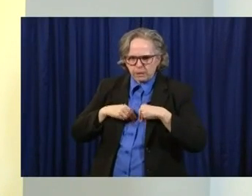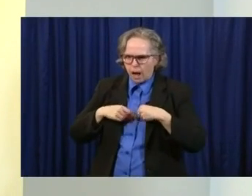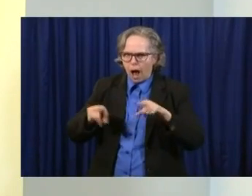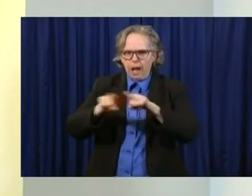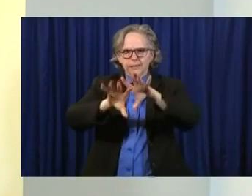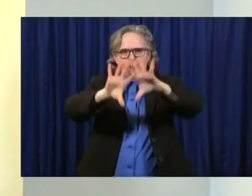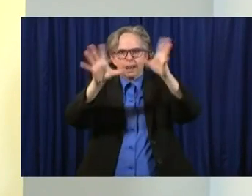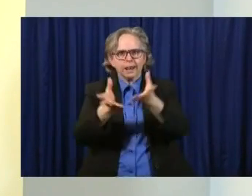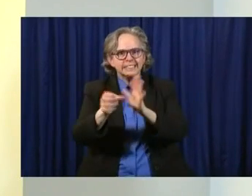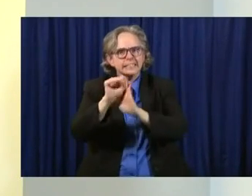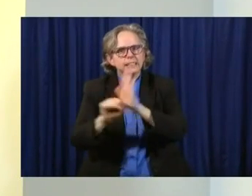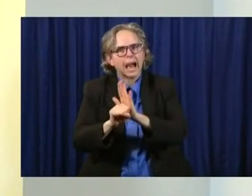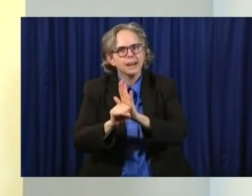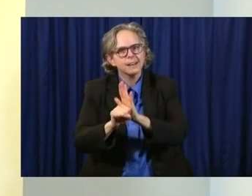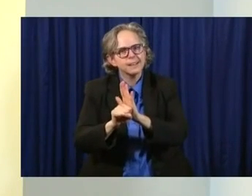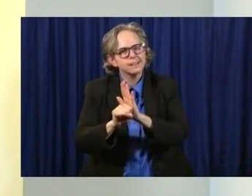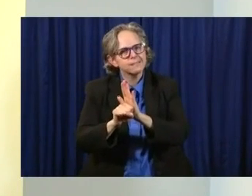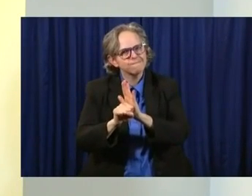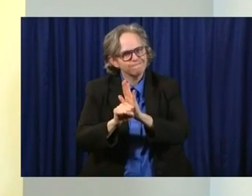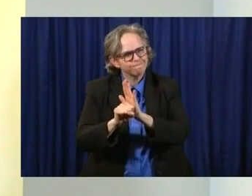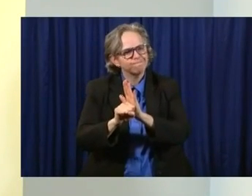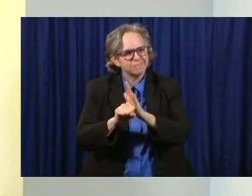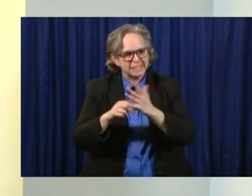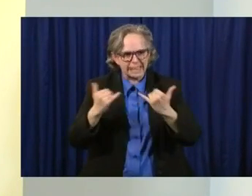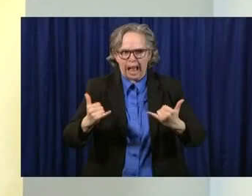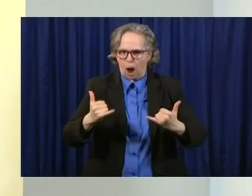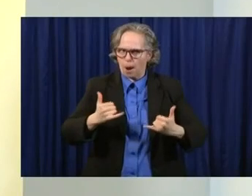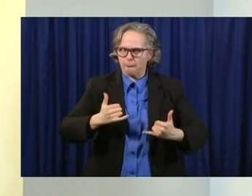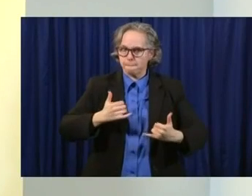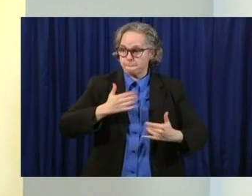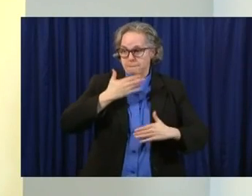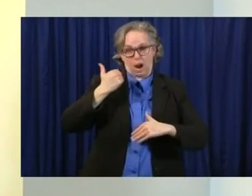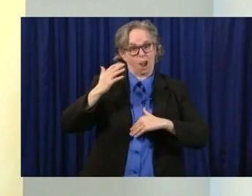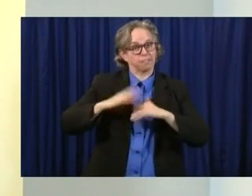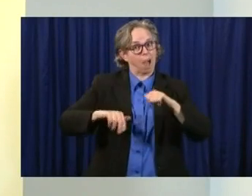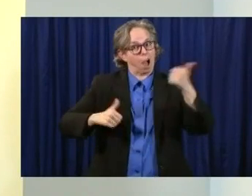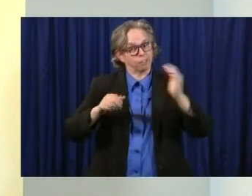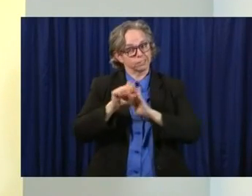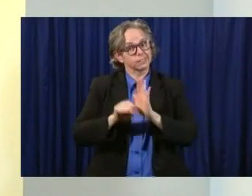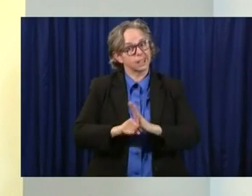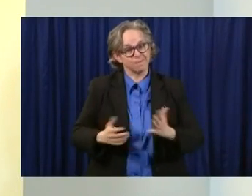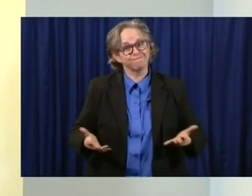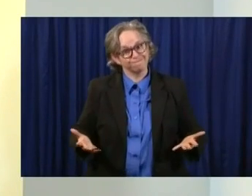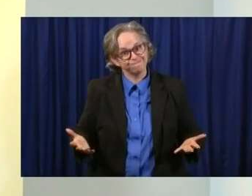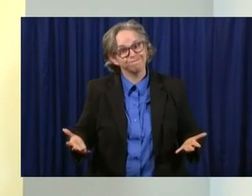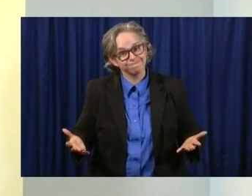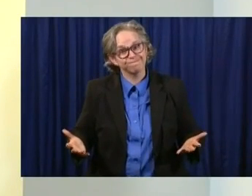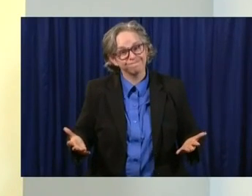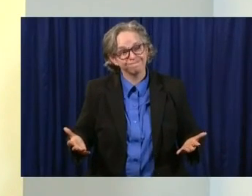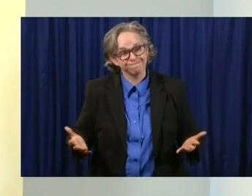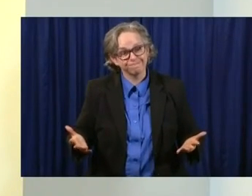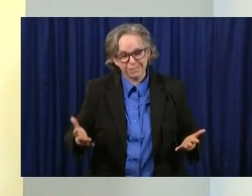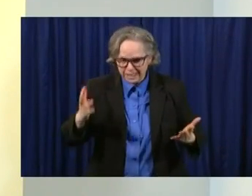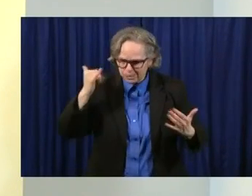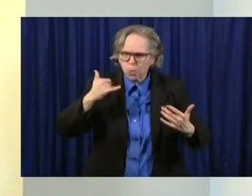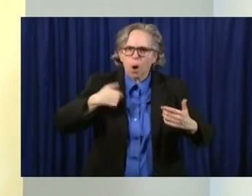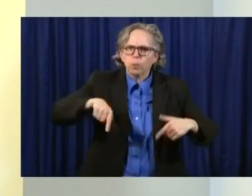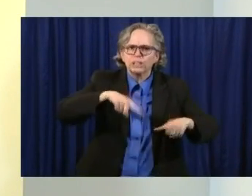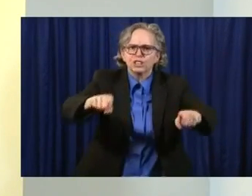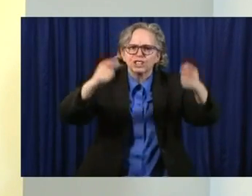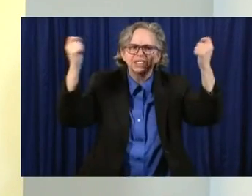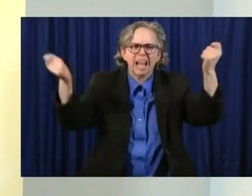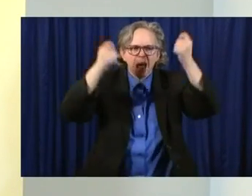in a much better place today than we would otherwise be. And that's something to celebrate. It is. It's a victory